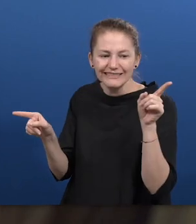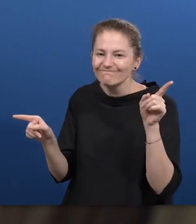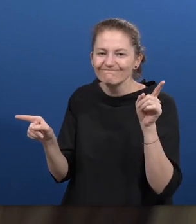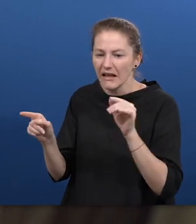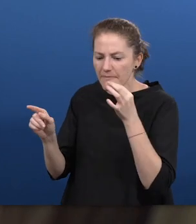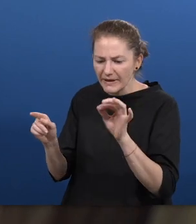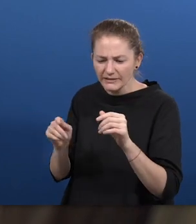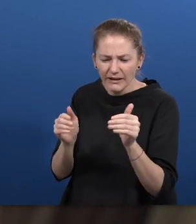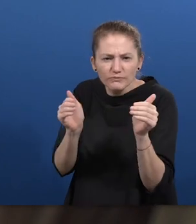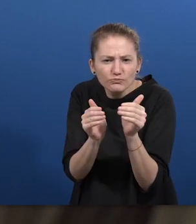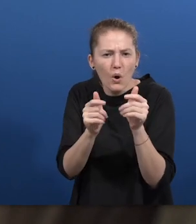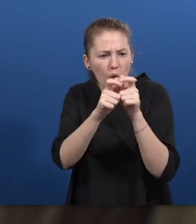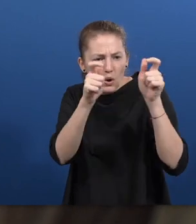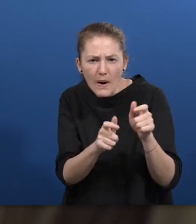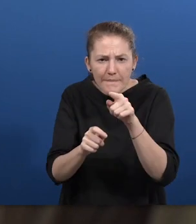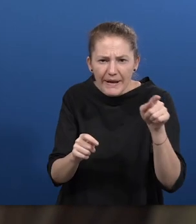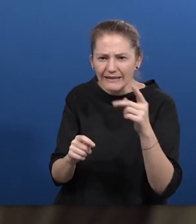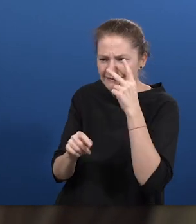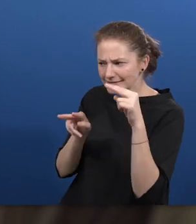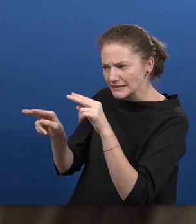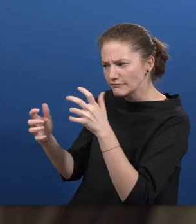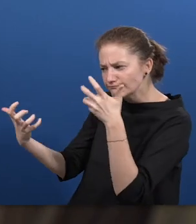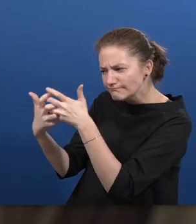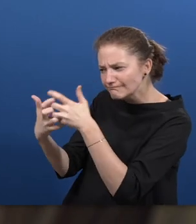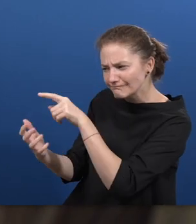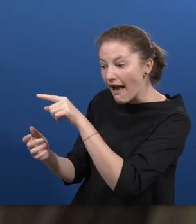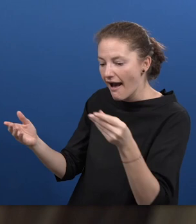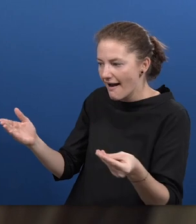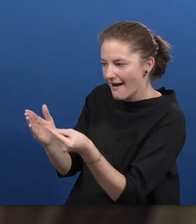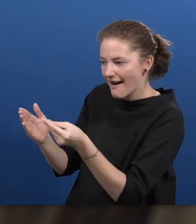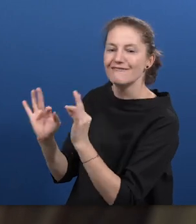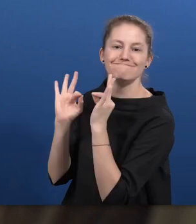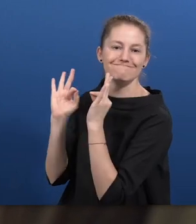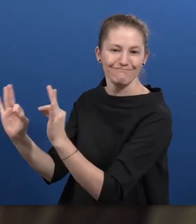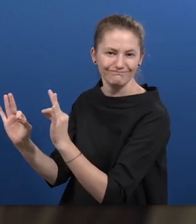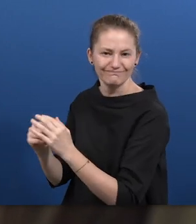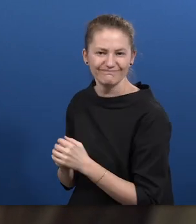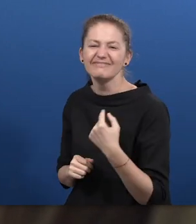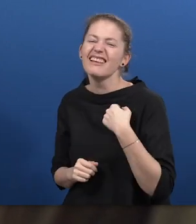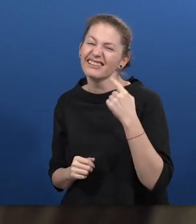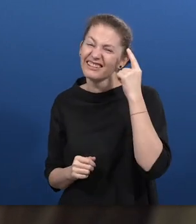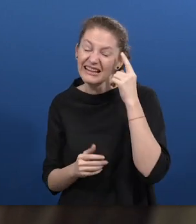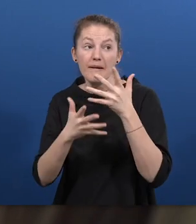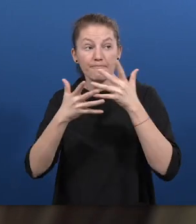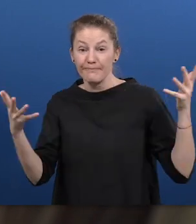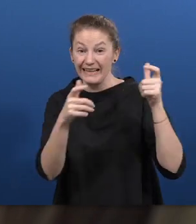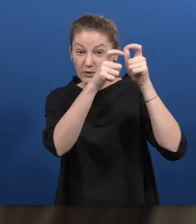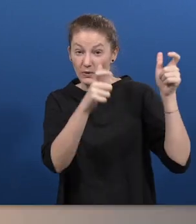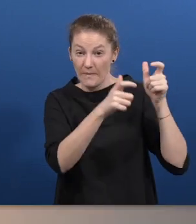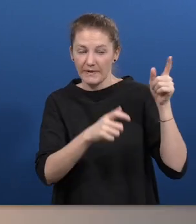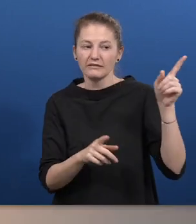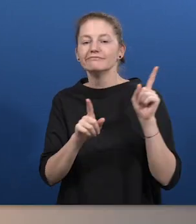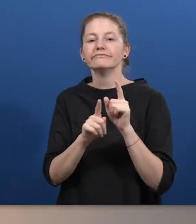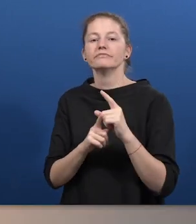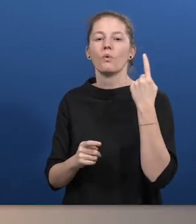recognising and addressing those needs. I think to believe that the large corporates